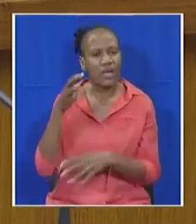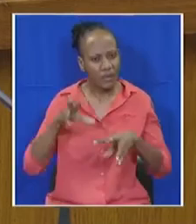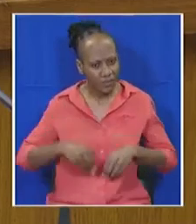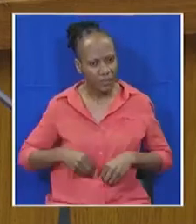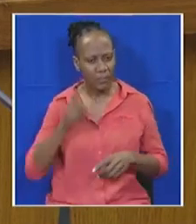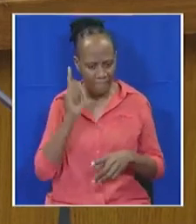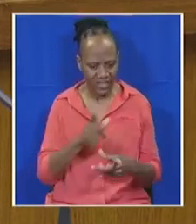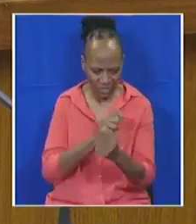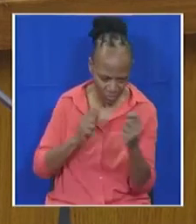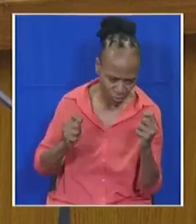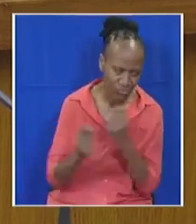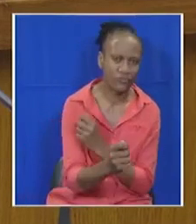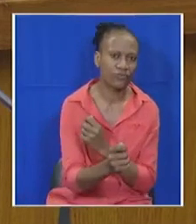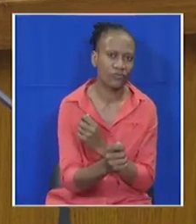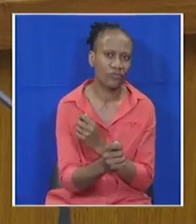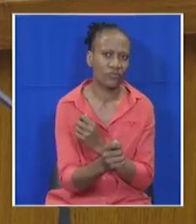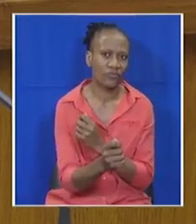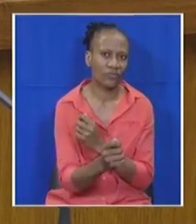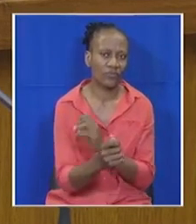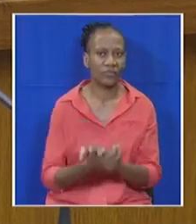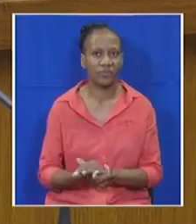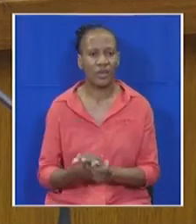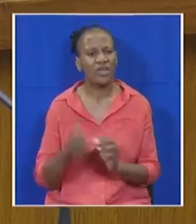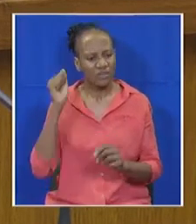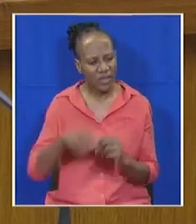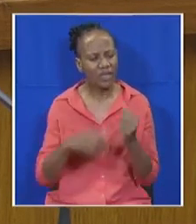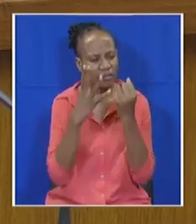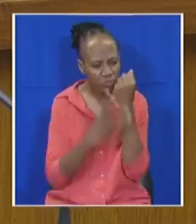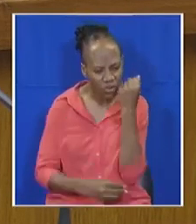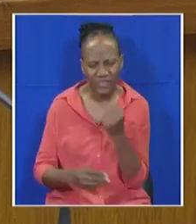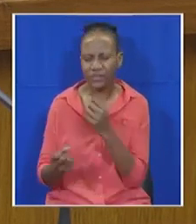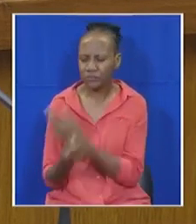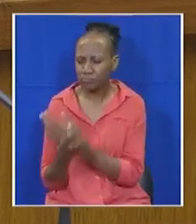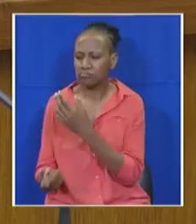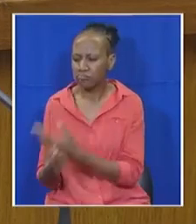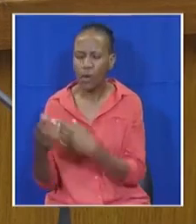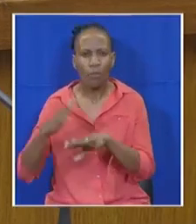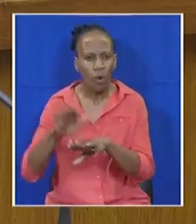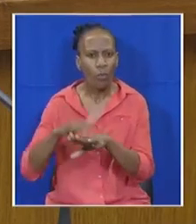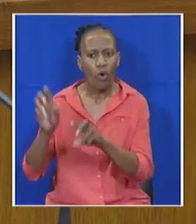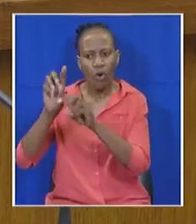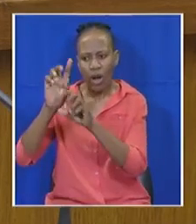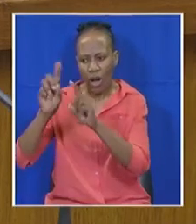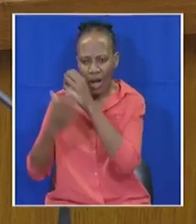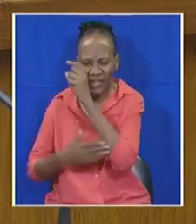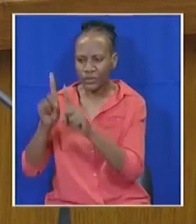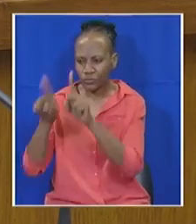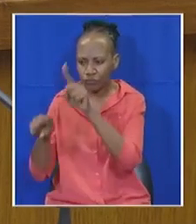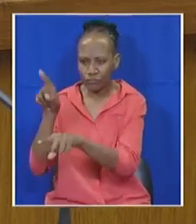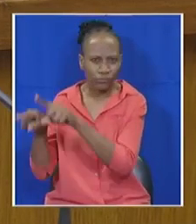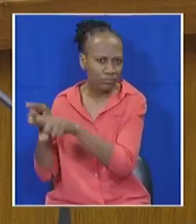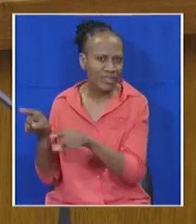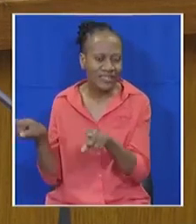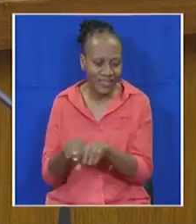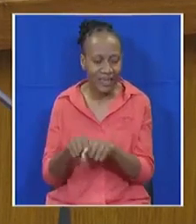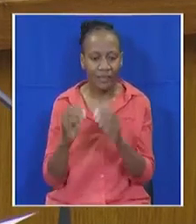change. They mirror the stresses of poverty and vulnerability in many developing countries, and the inequality